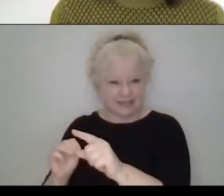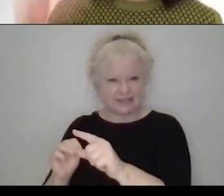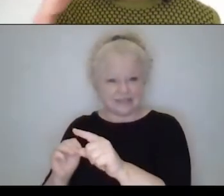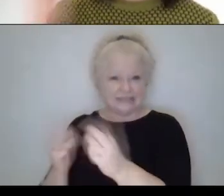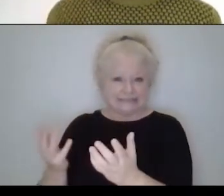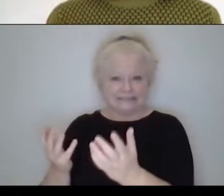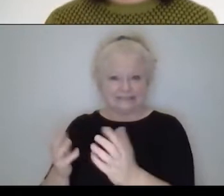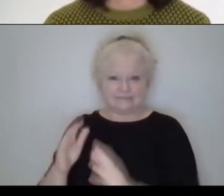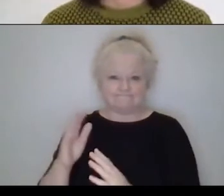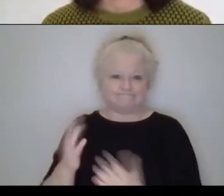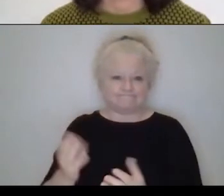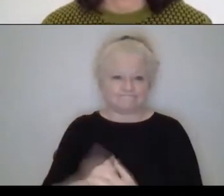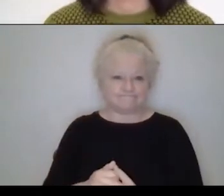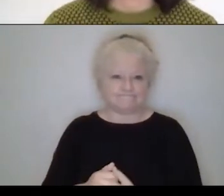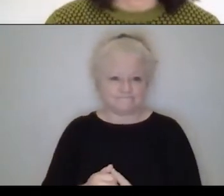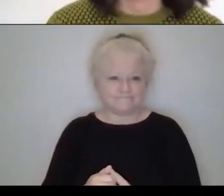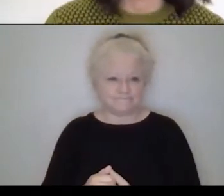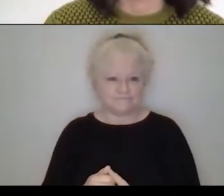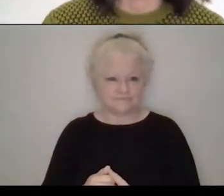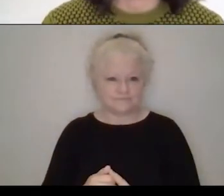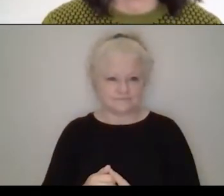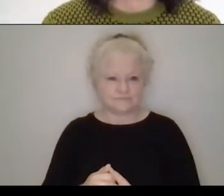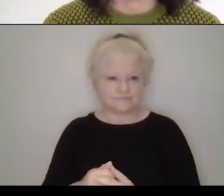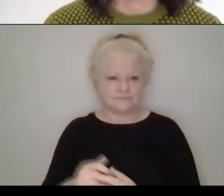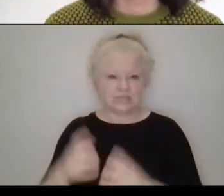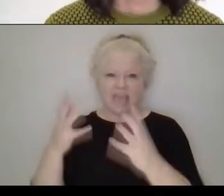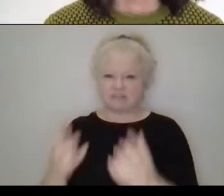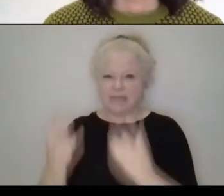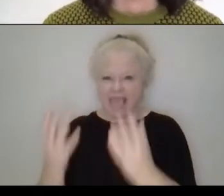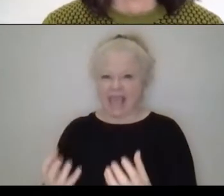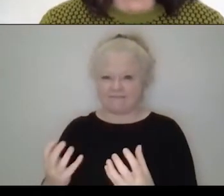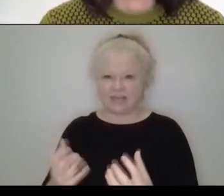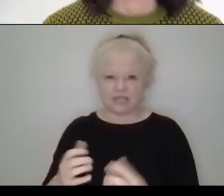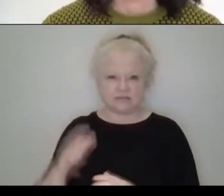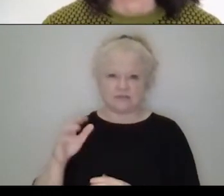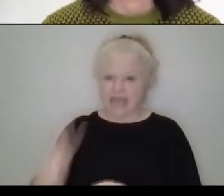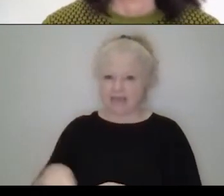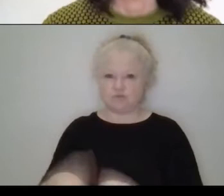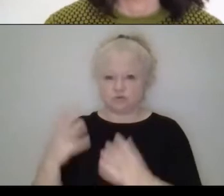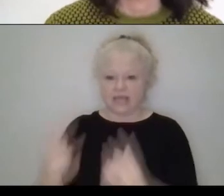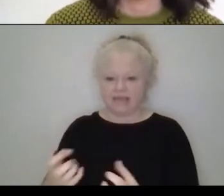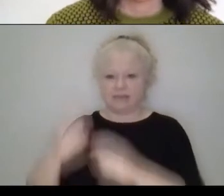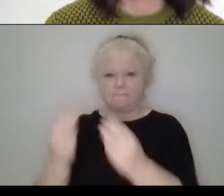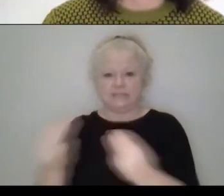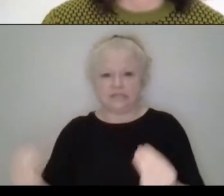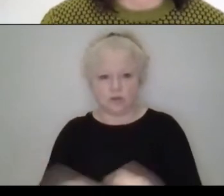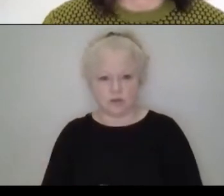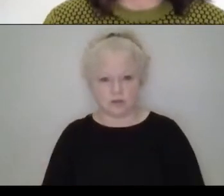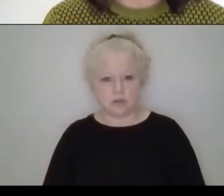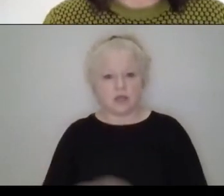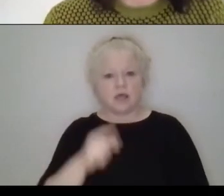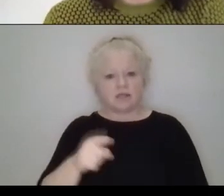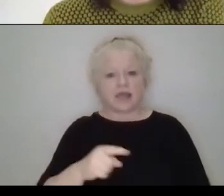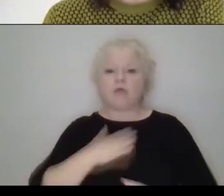yeah, very tricky and heavy. So, I mean, yeah, we, we enjoyed very much